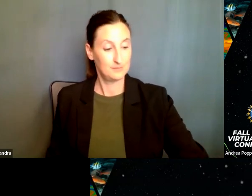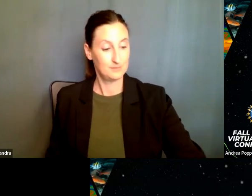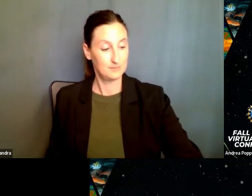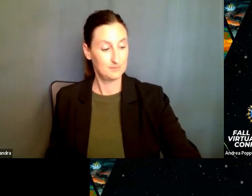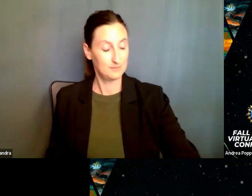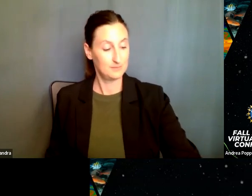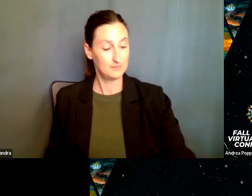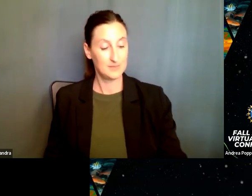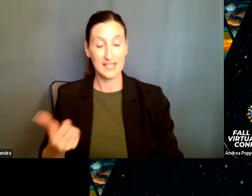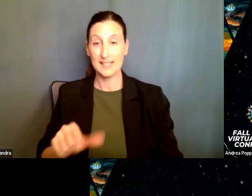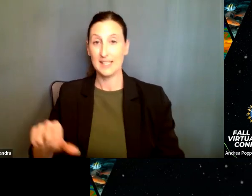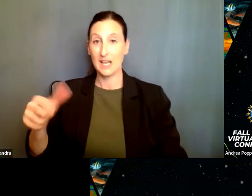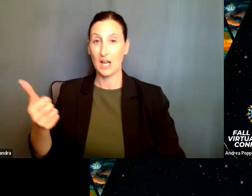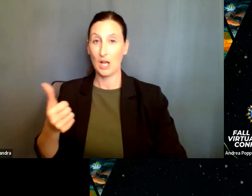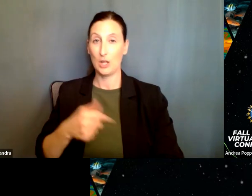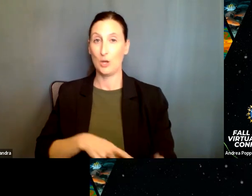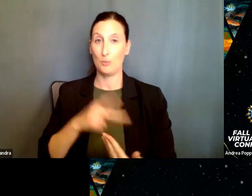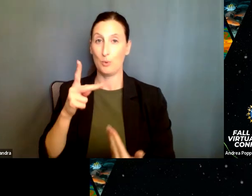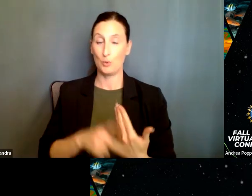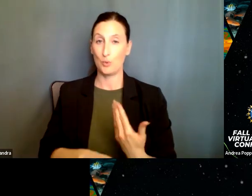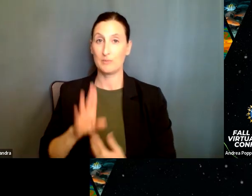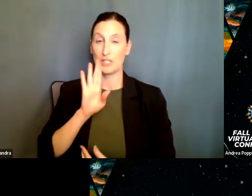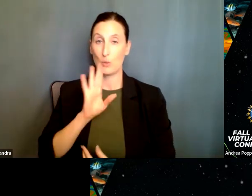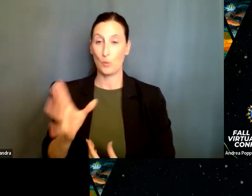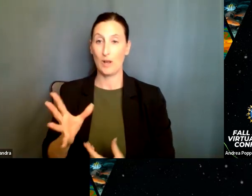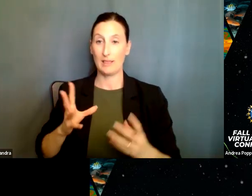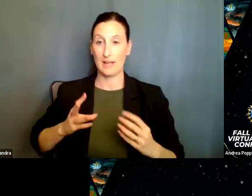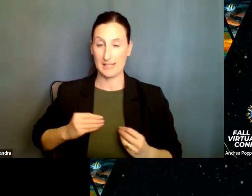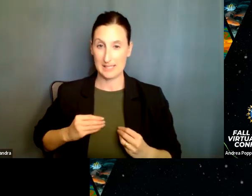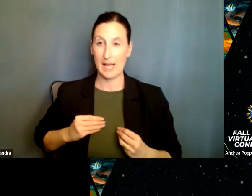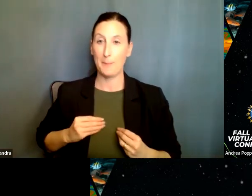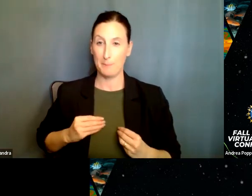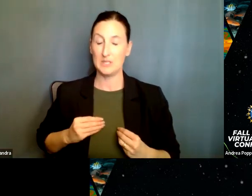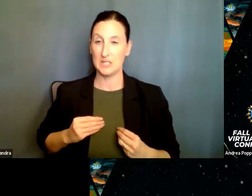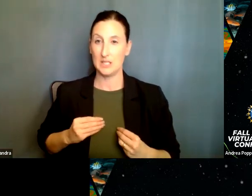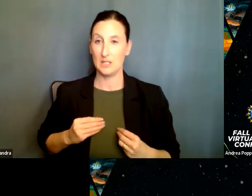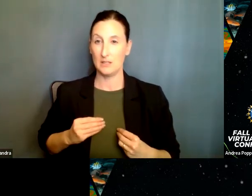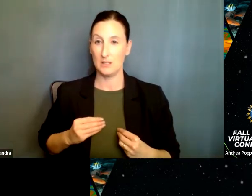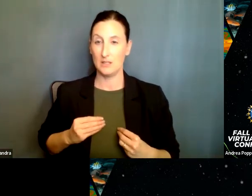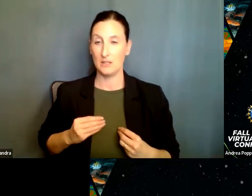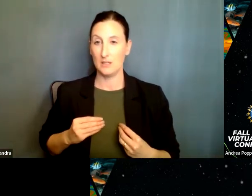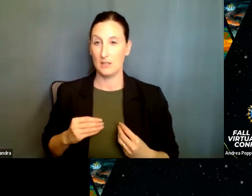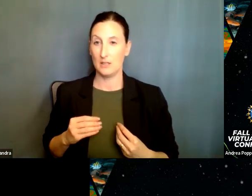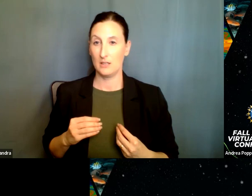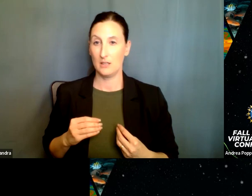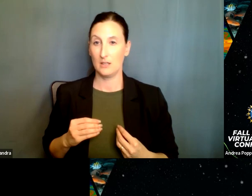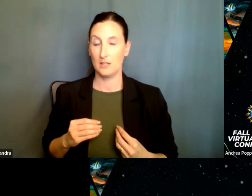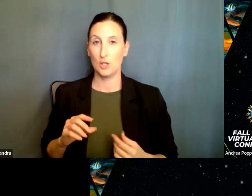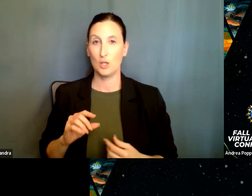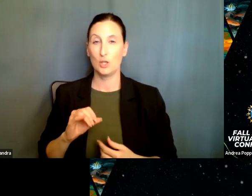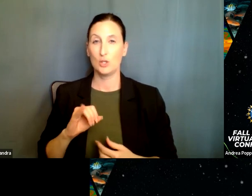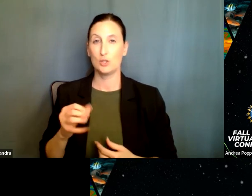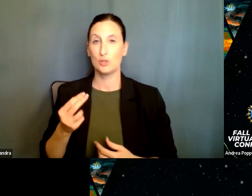programs that accept Co-PI who is not from the U.S., um, or is there any NSF programs that support, um, joint collaborations